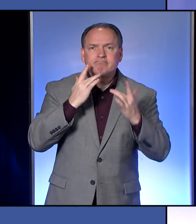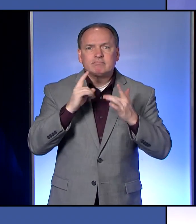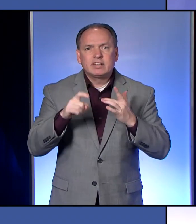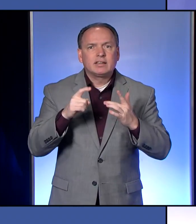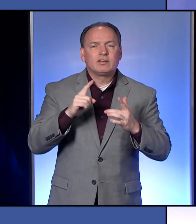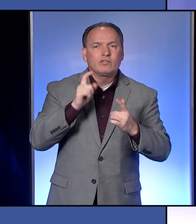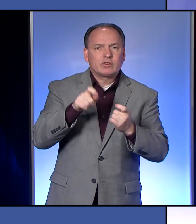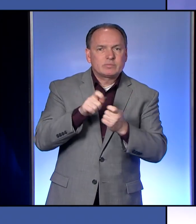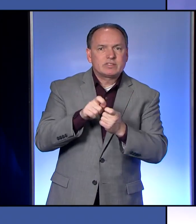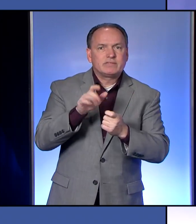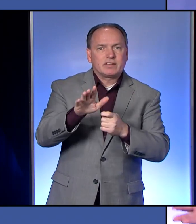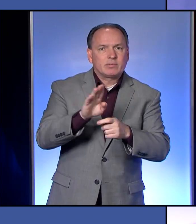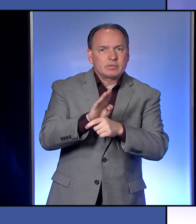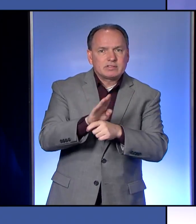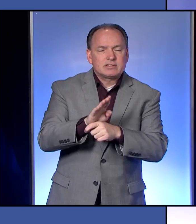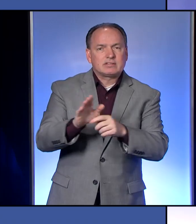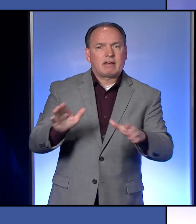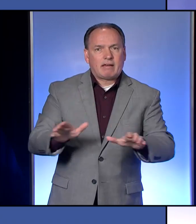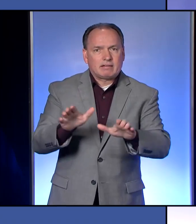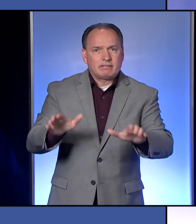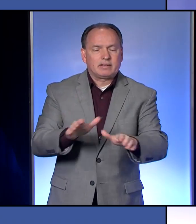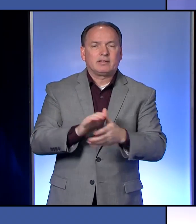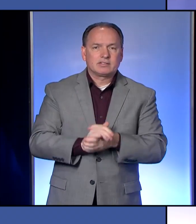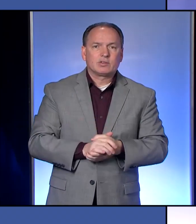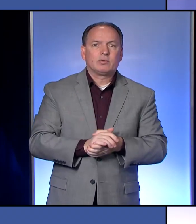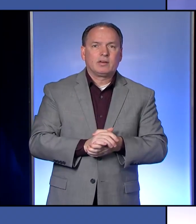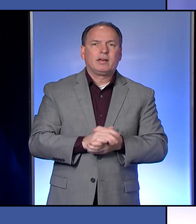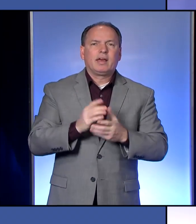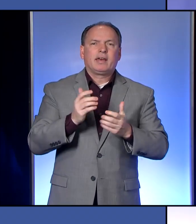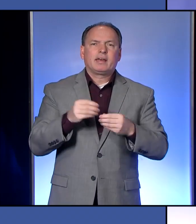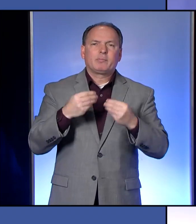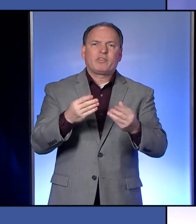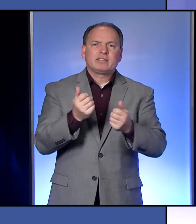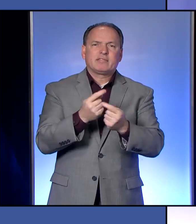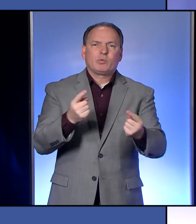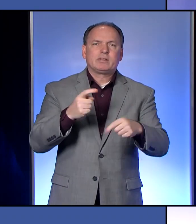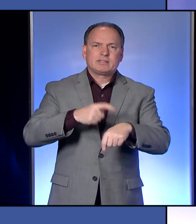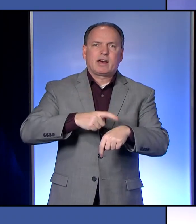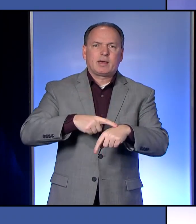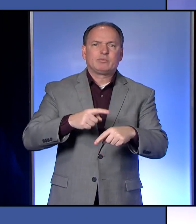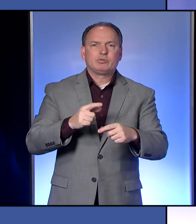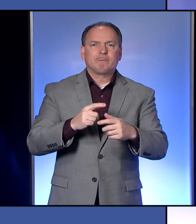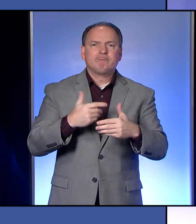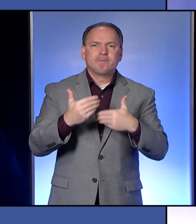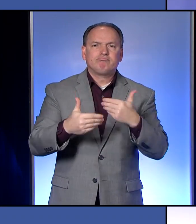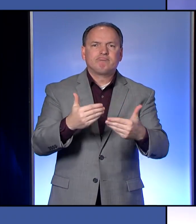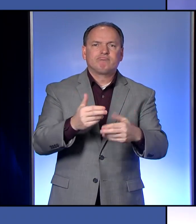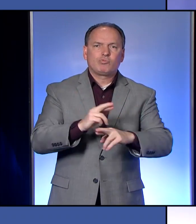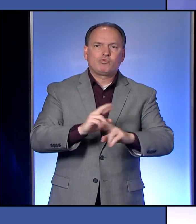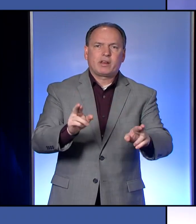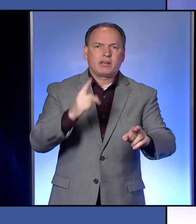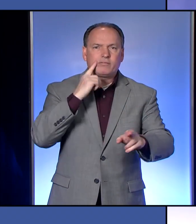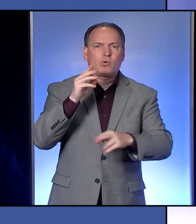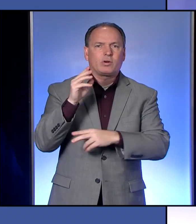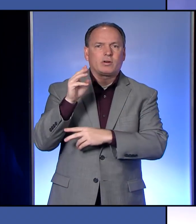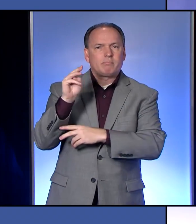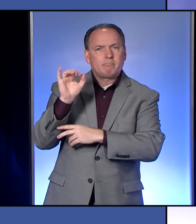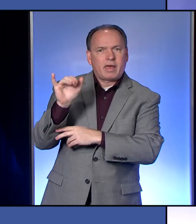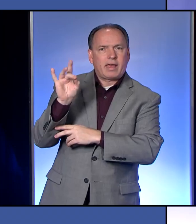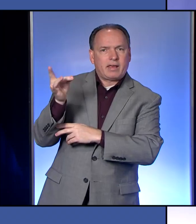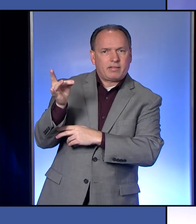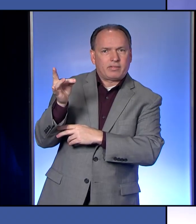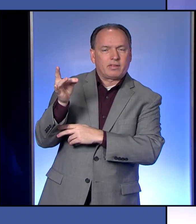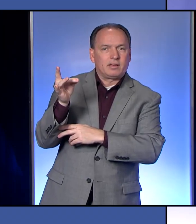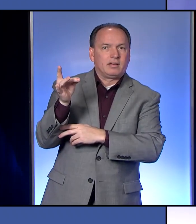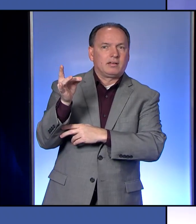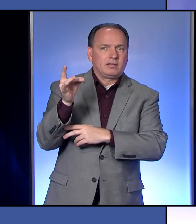specific business activity? And so this gives everyone some time to be ready for March 8th. Now, March